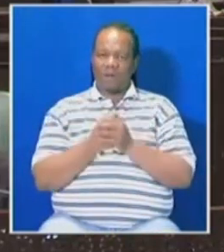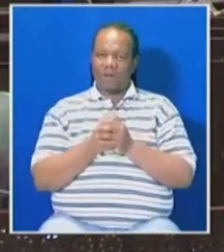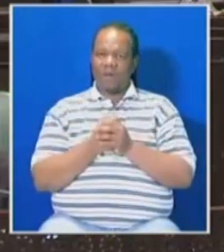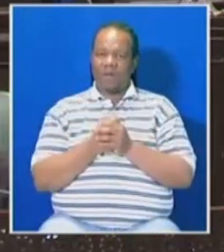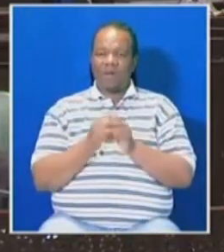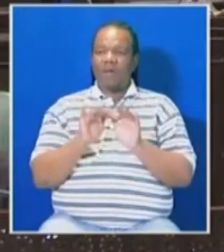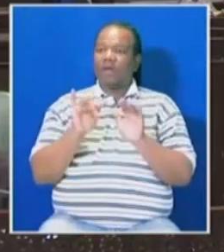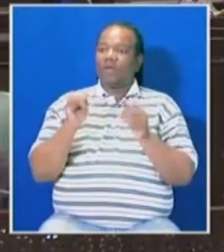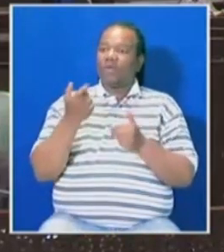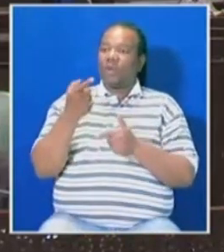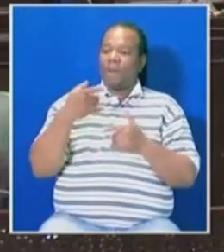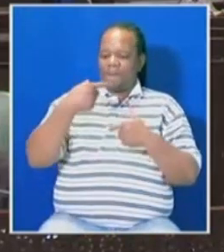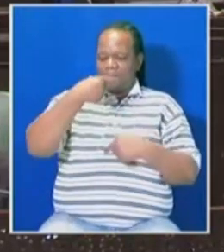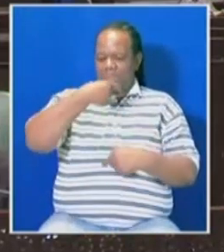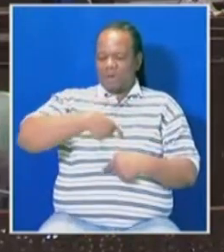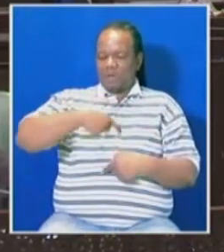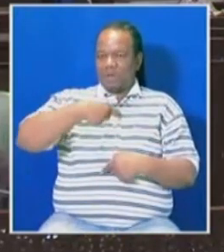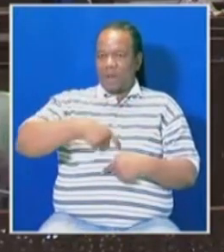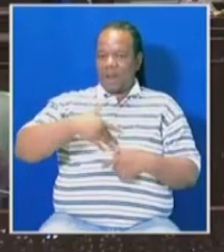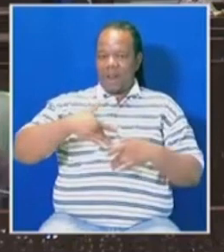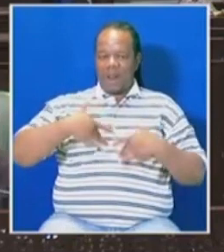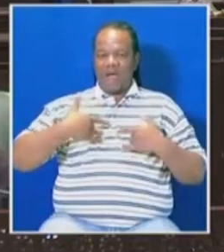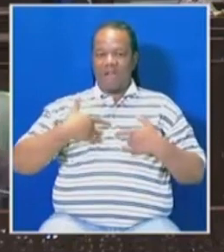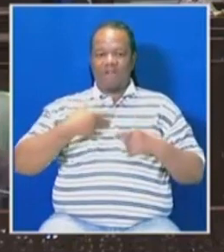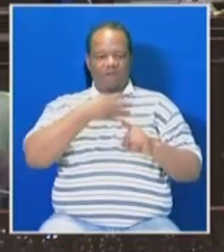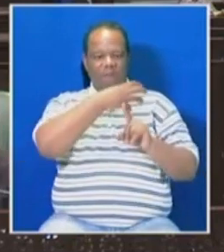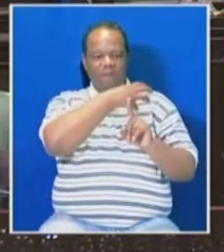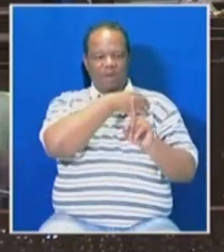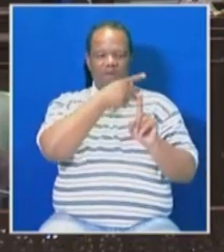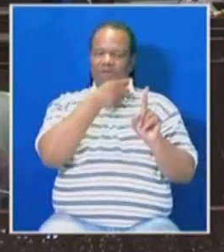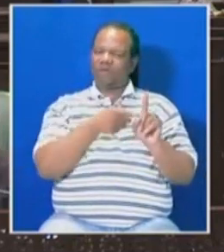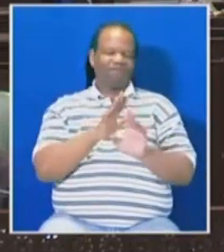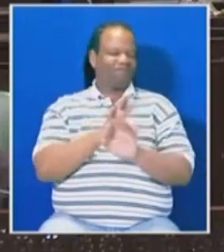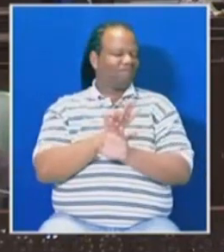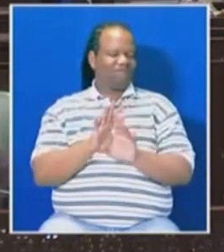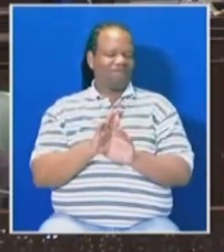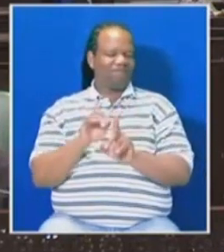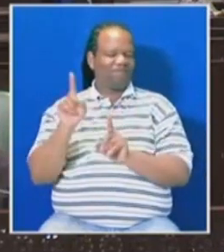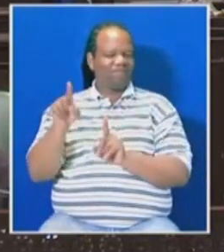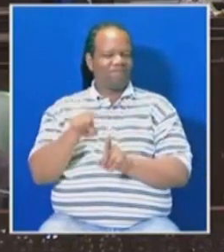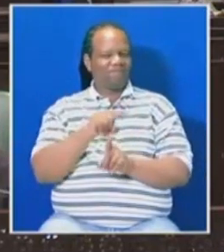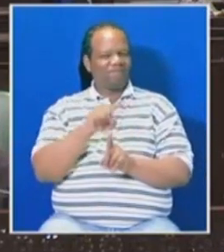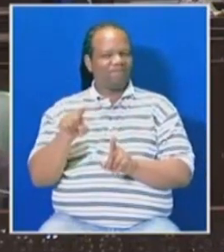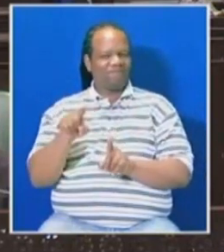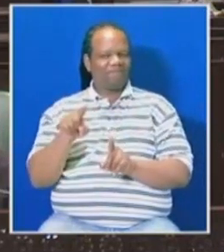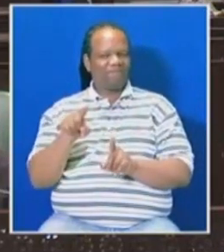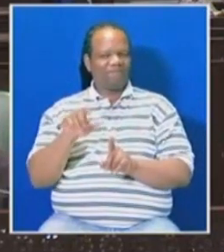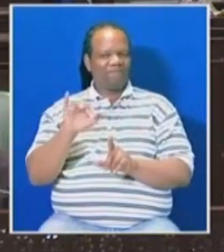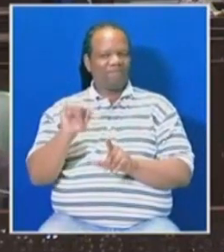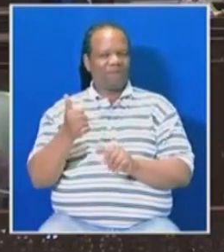personal life of the Honorable Minister and that is out of order and unparliamentary